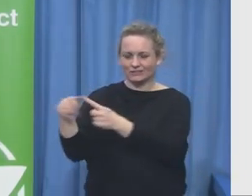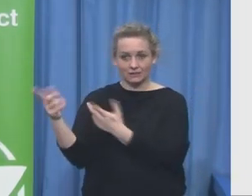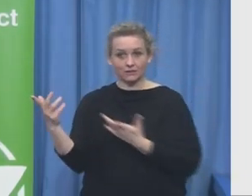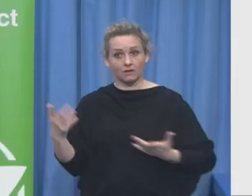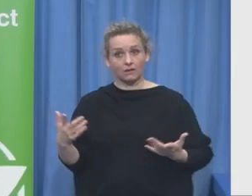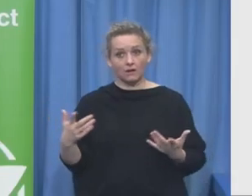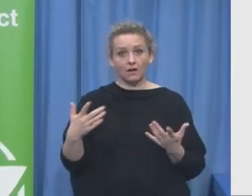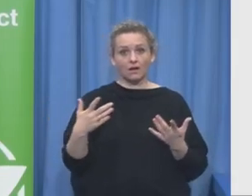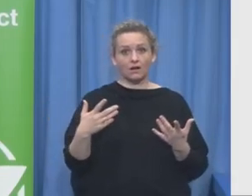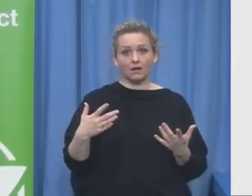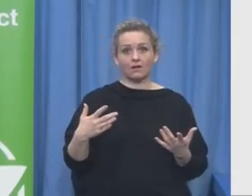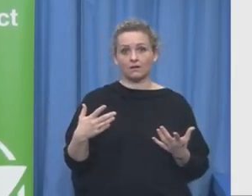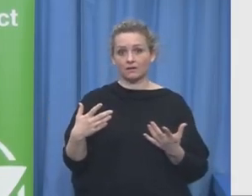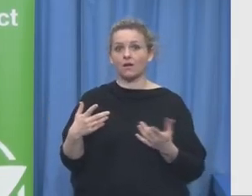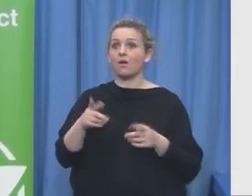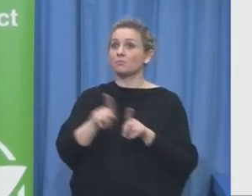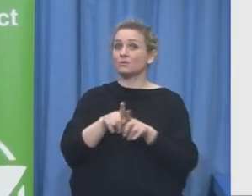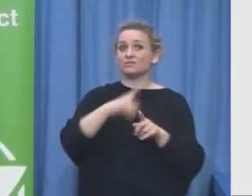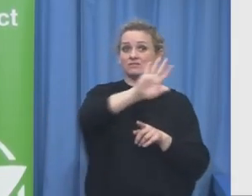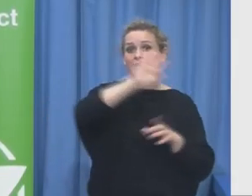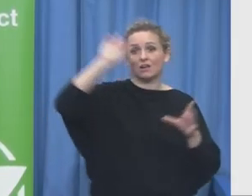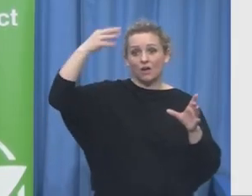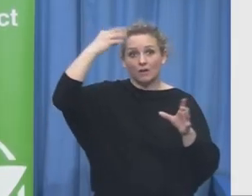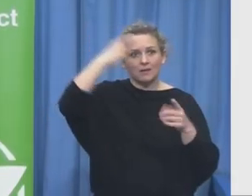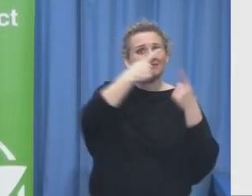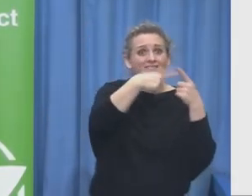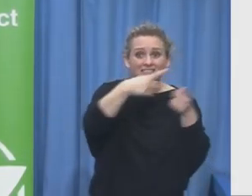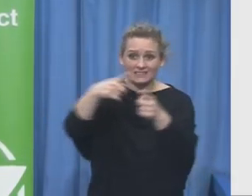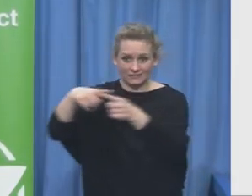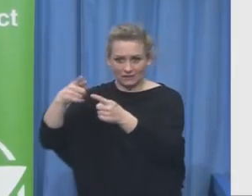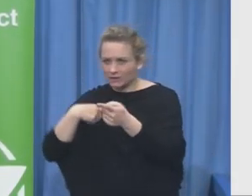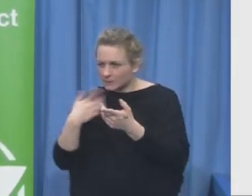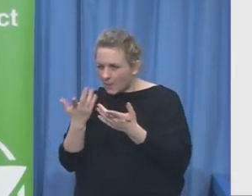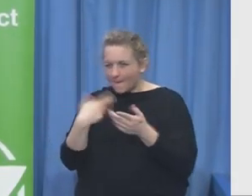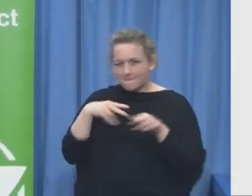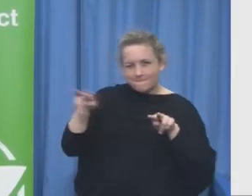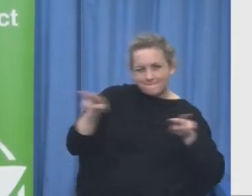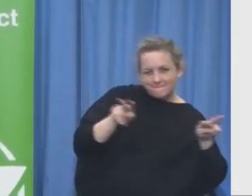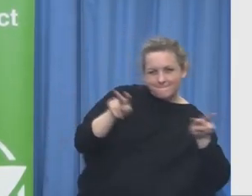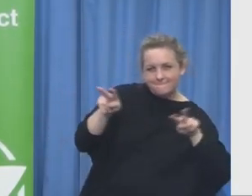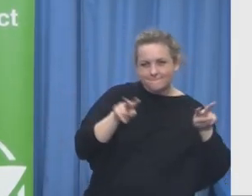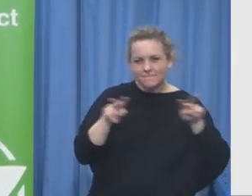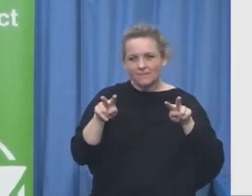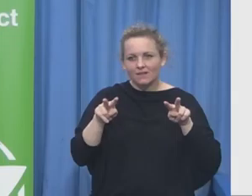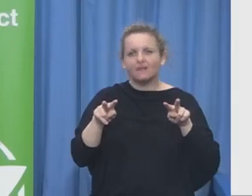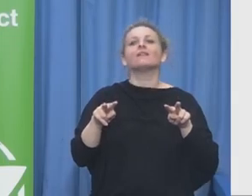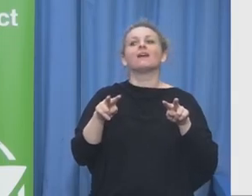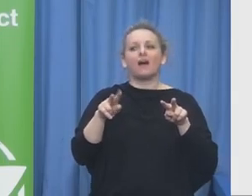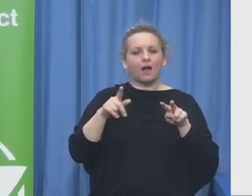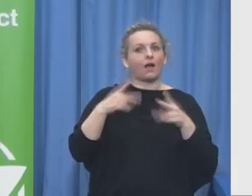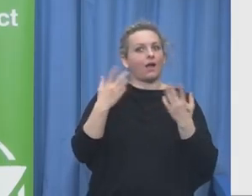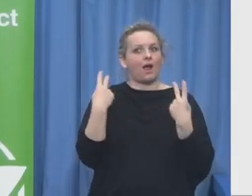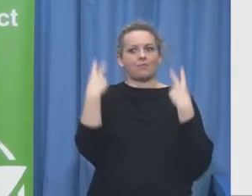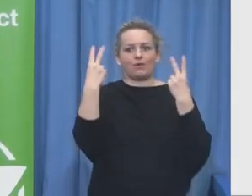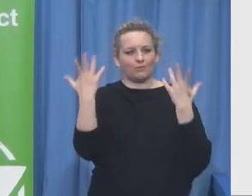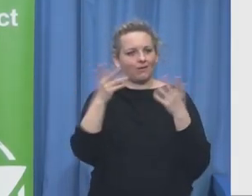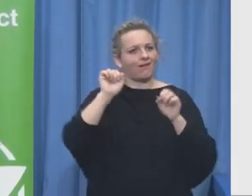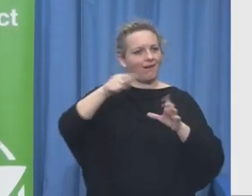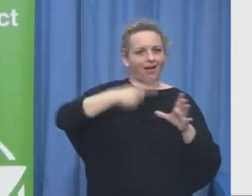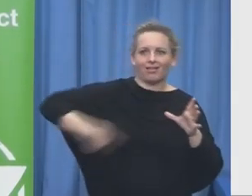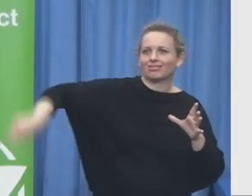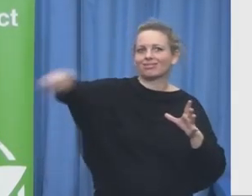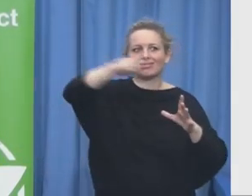are able to bring them together in order to create this what I believe truly important and impactful